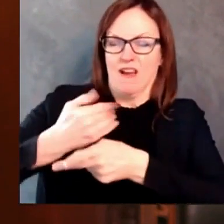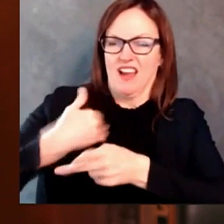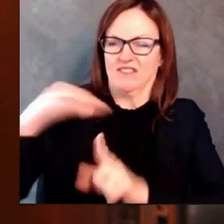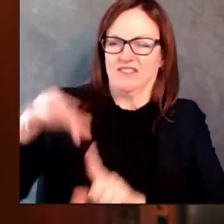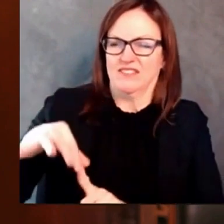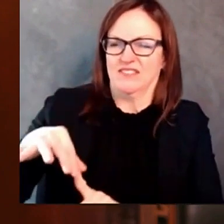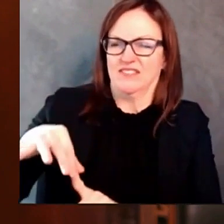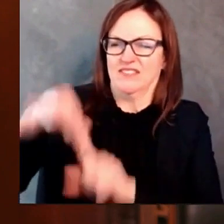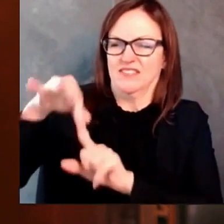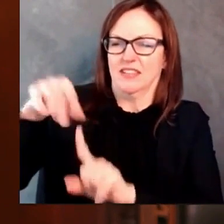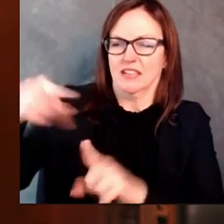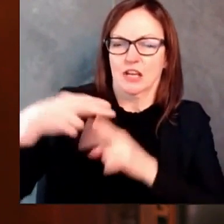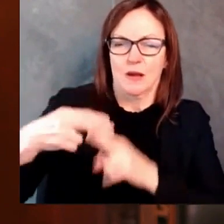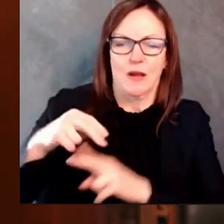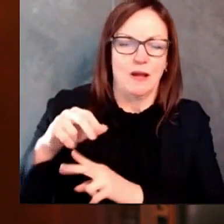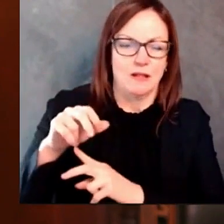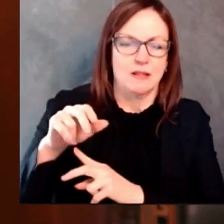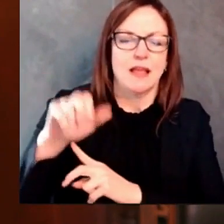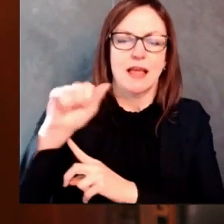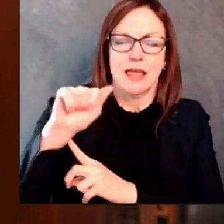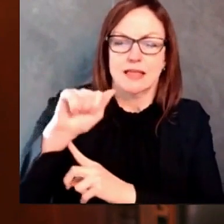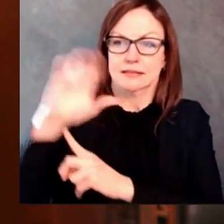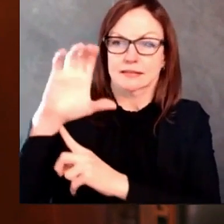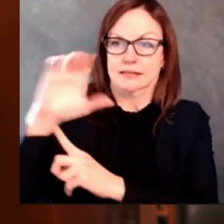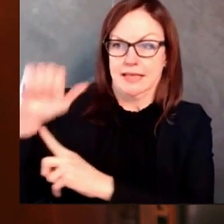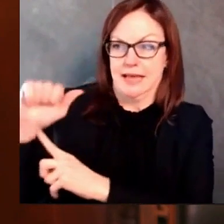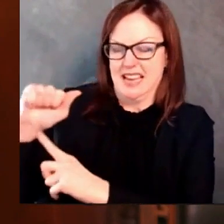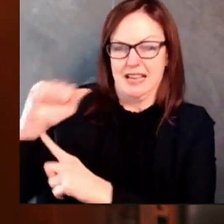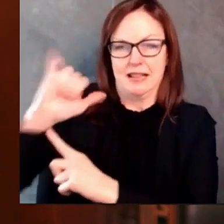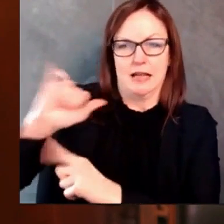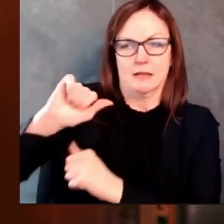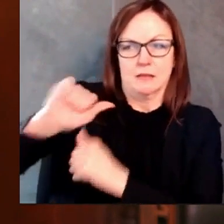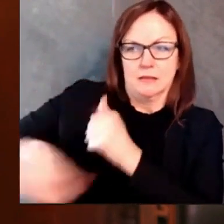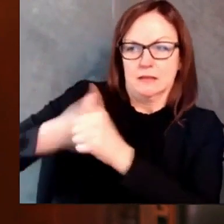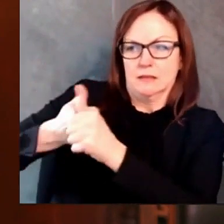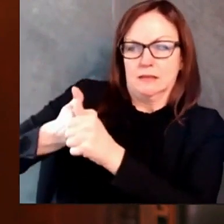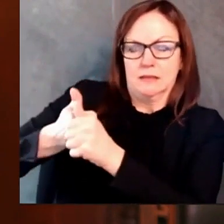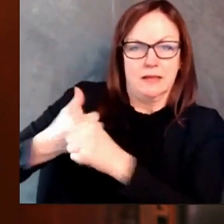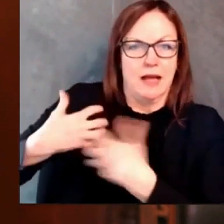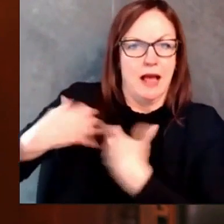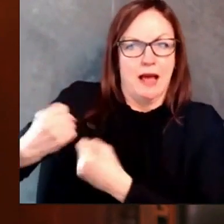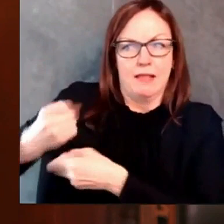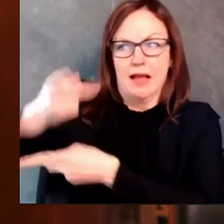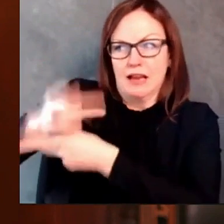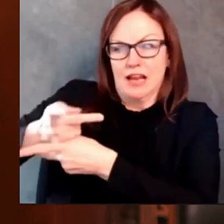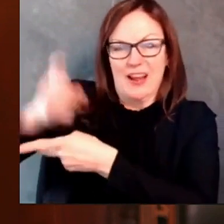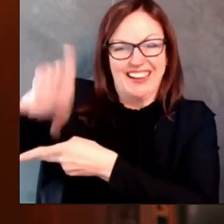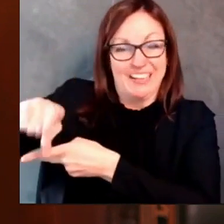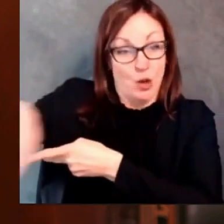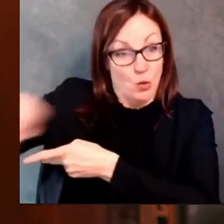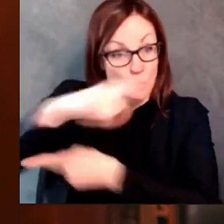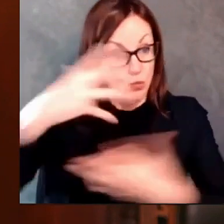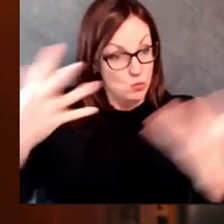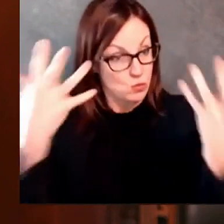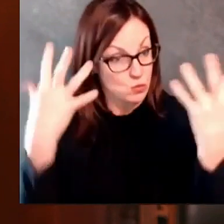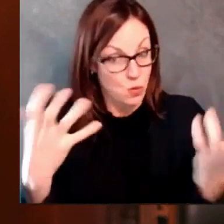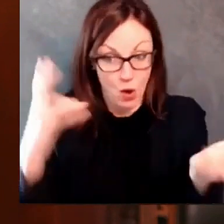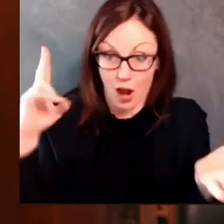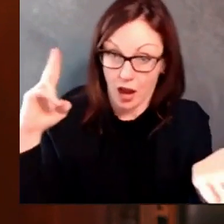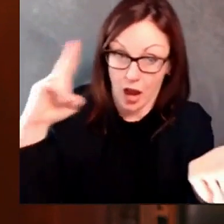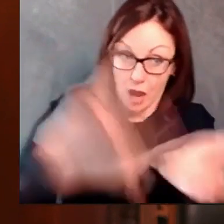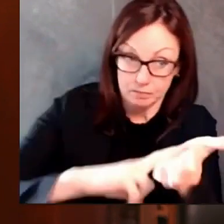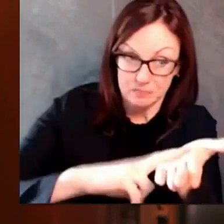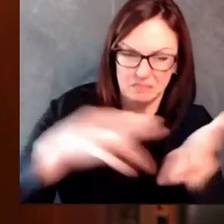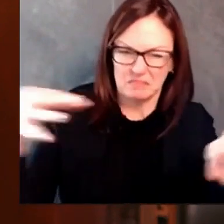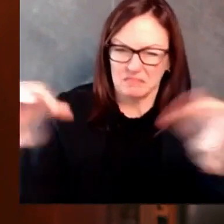2021. So don't wait. Head to healthcare.gov today to find a plan that works for you and your